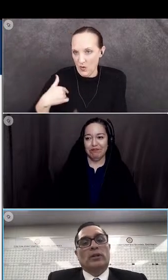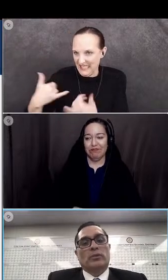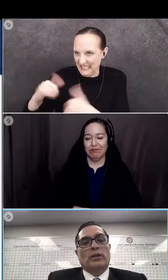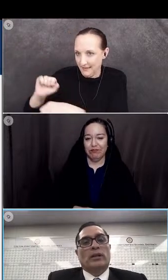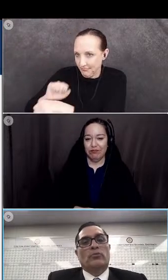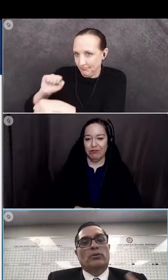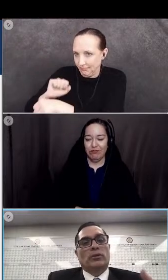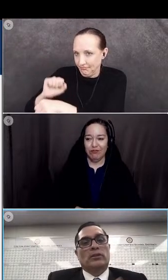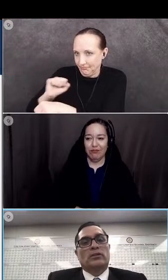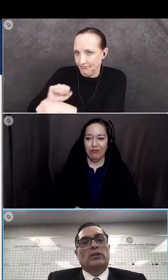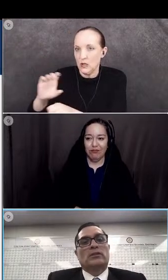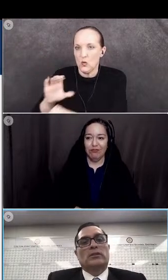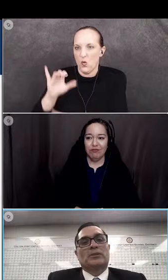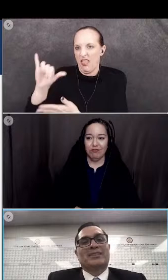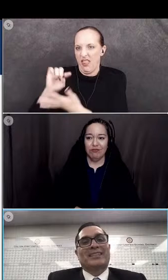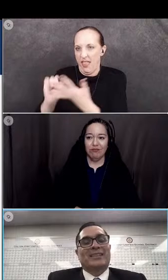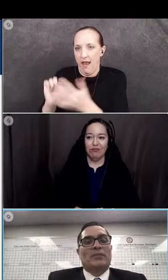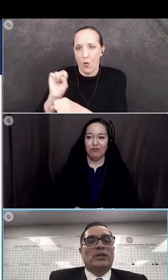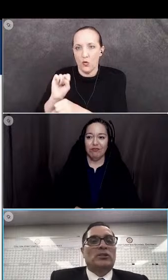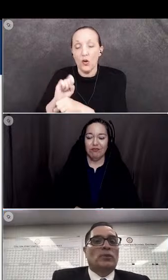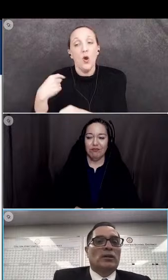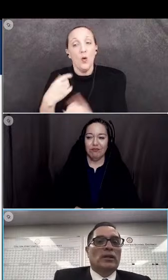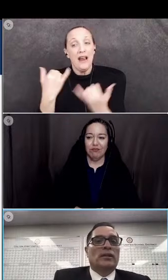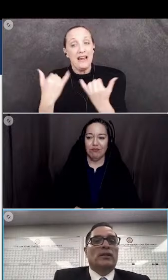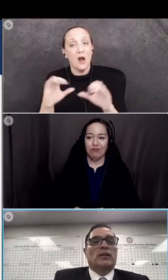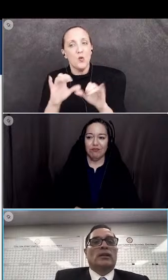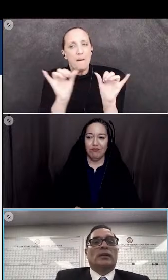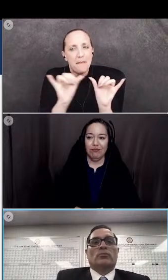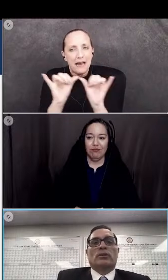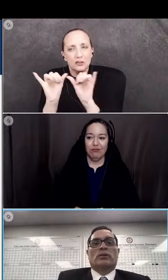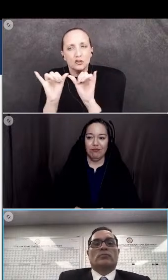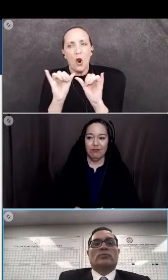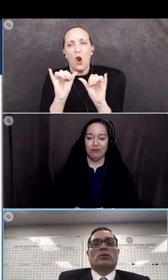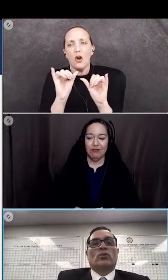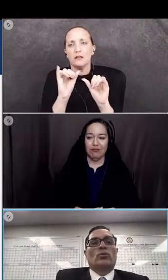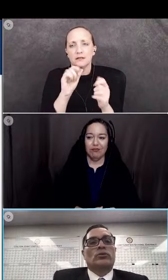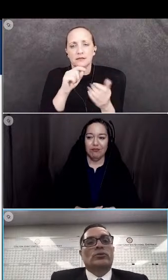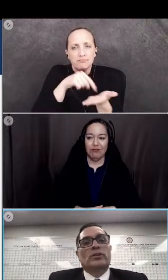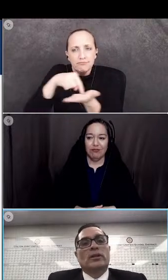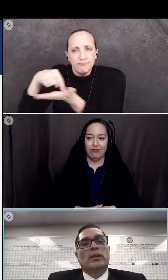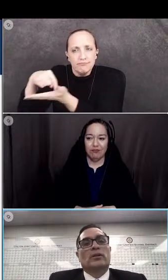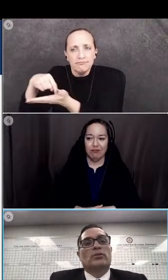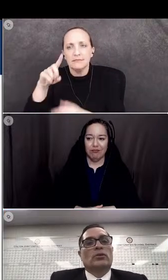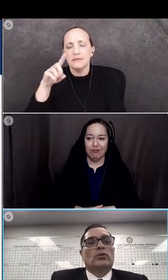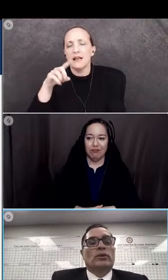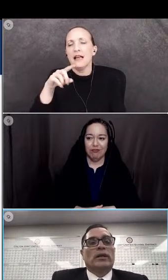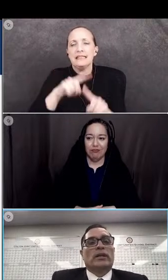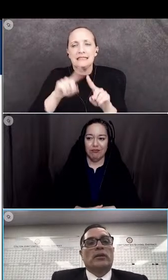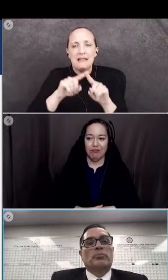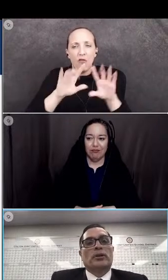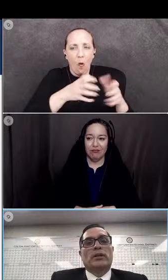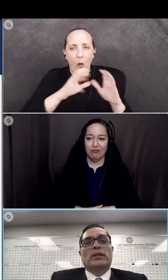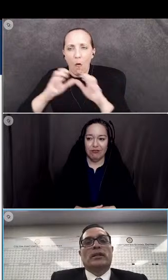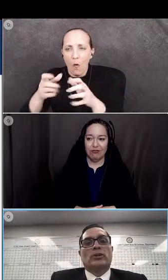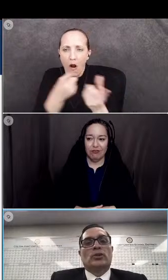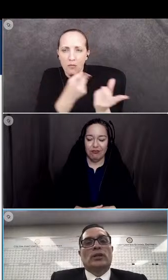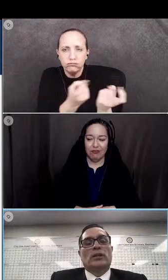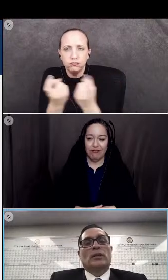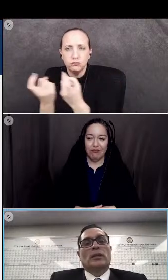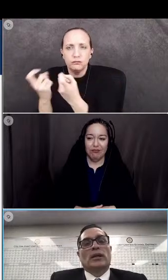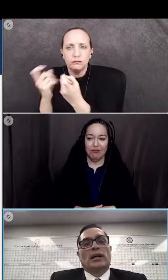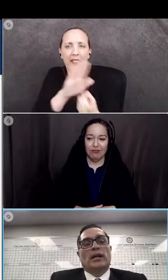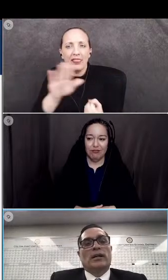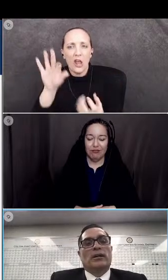done we worked we're like we're doing this systems design benchmarking uh with the different cohorts so we're getting input and